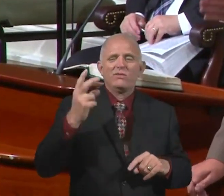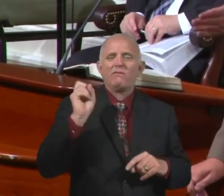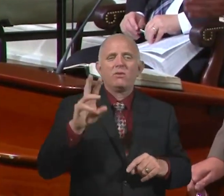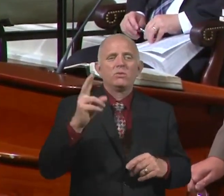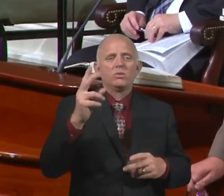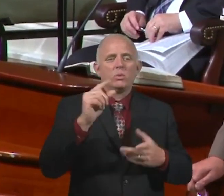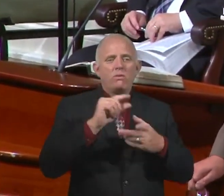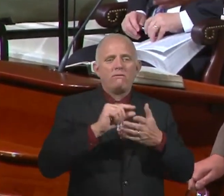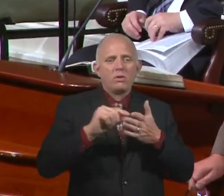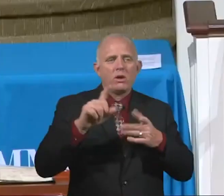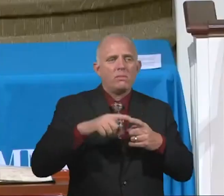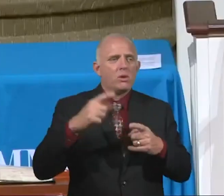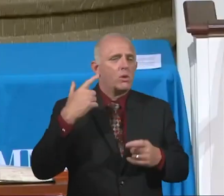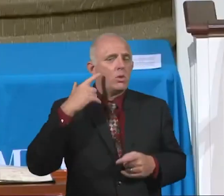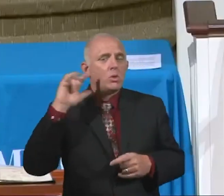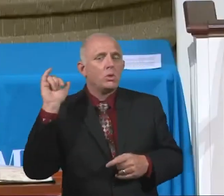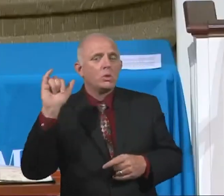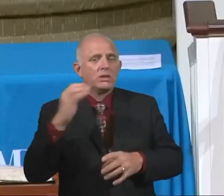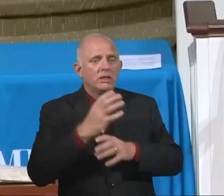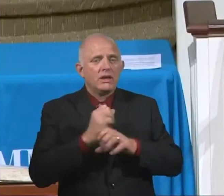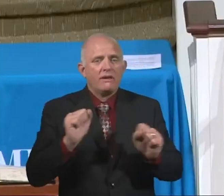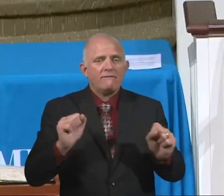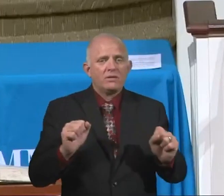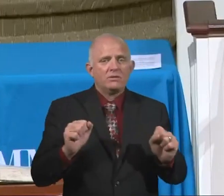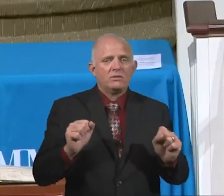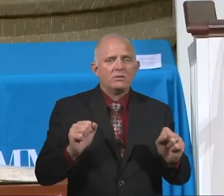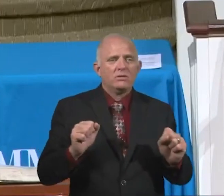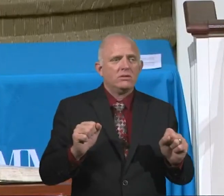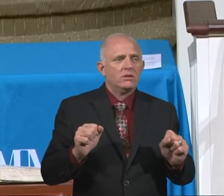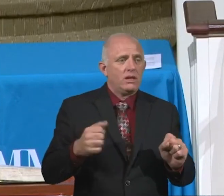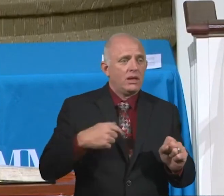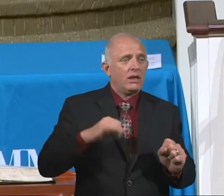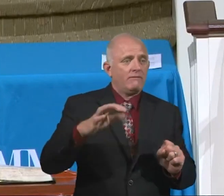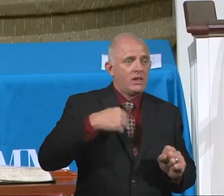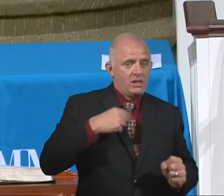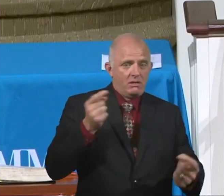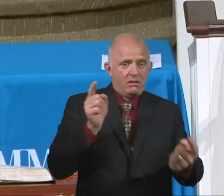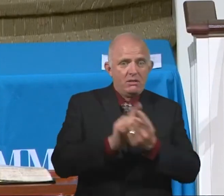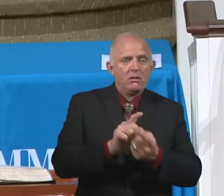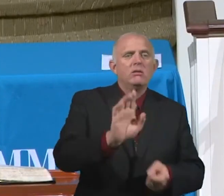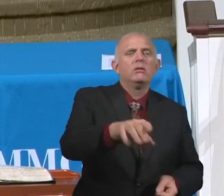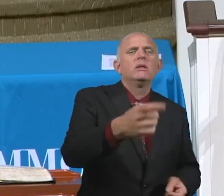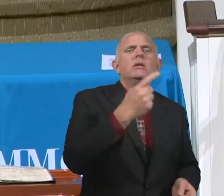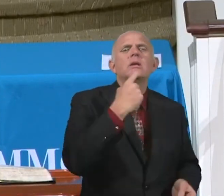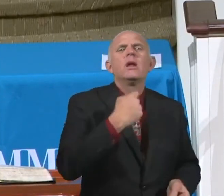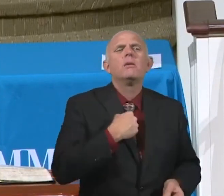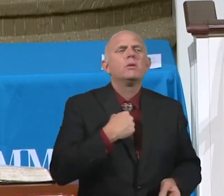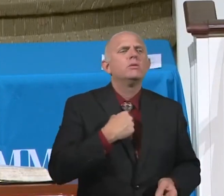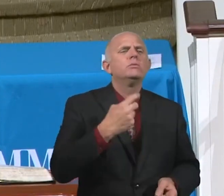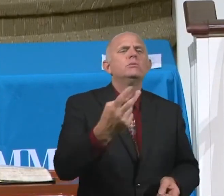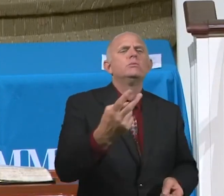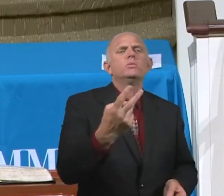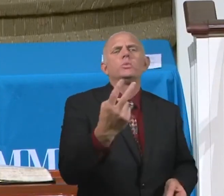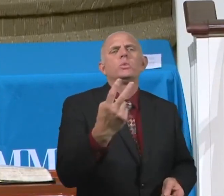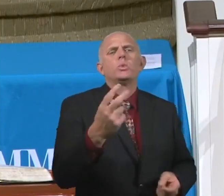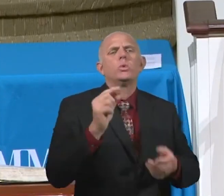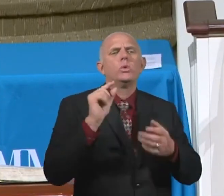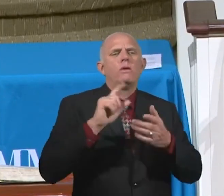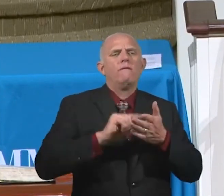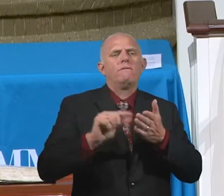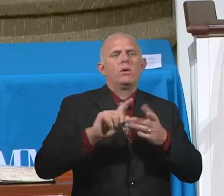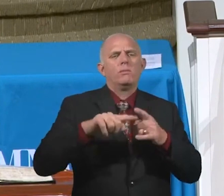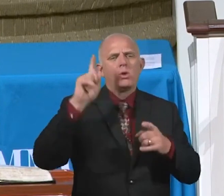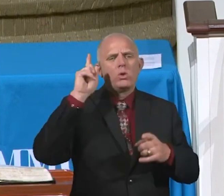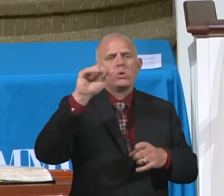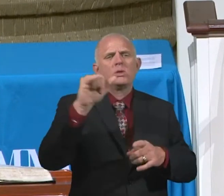I just said, up over here in this section right here. Tell me, young man. Tell me, young lady. Tell me, senior adult. You've learned so many messages. Just tell me two verses on eternal security.